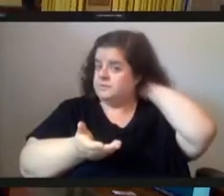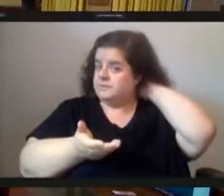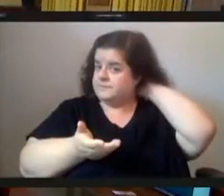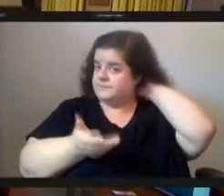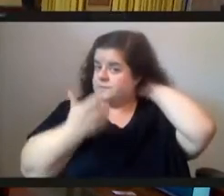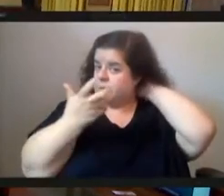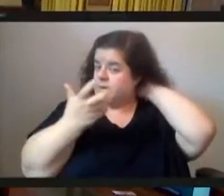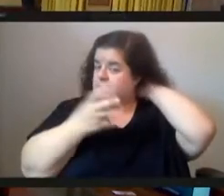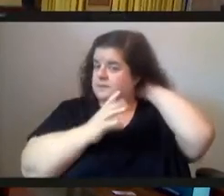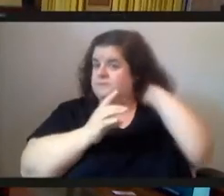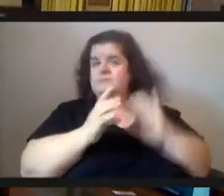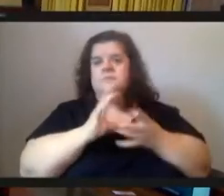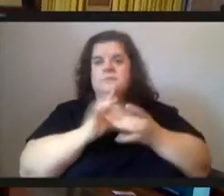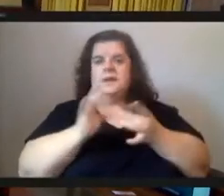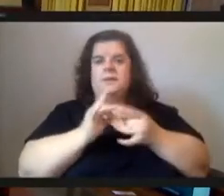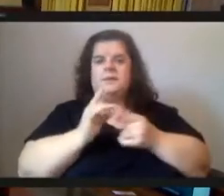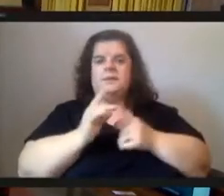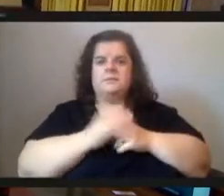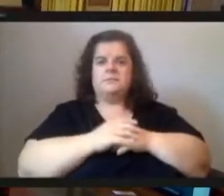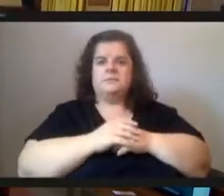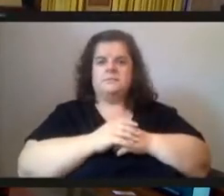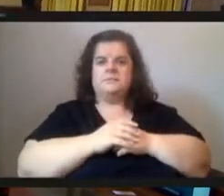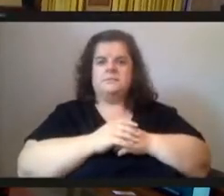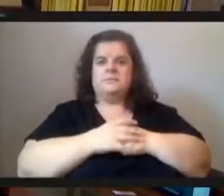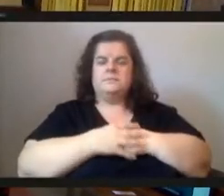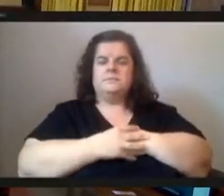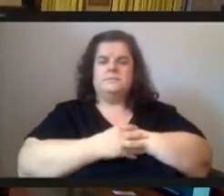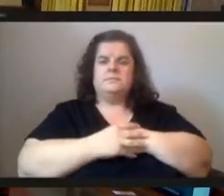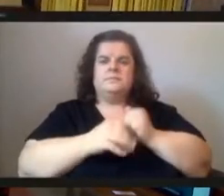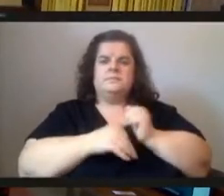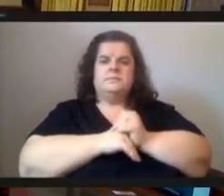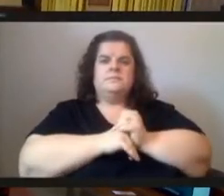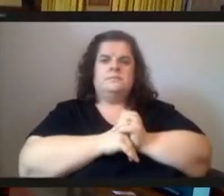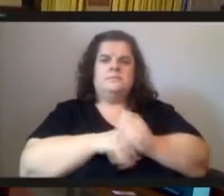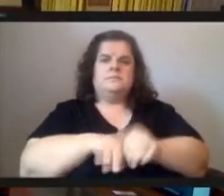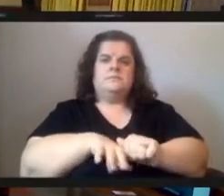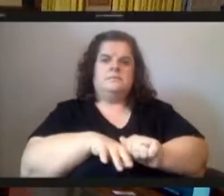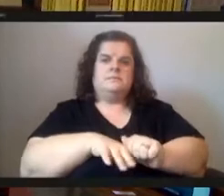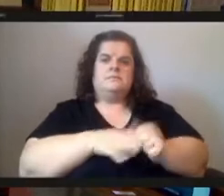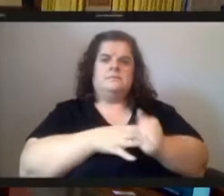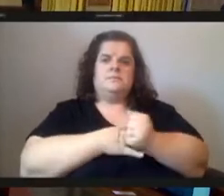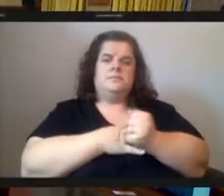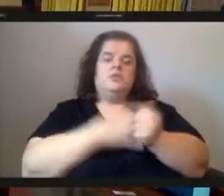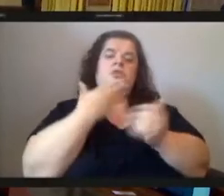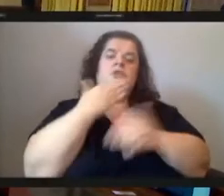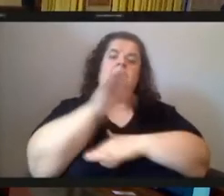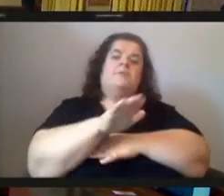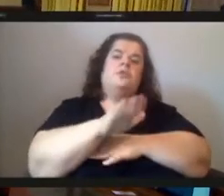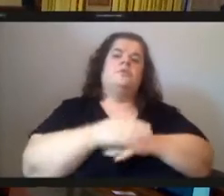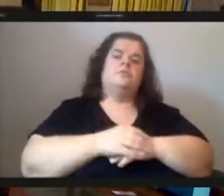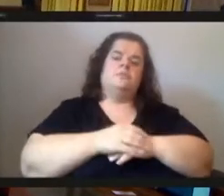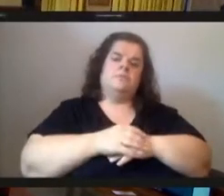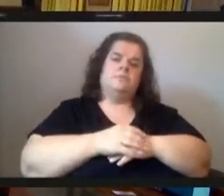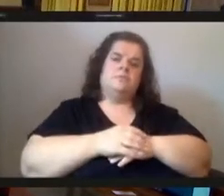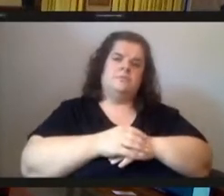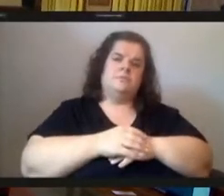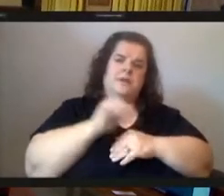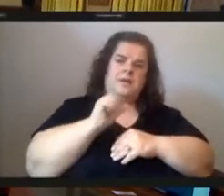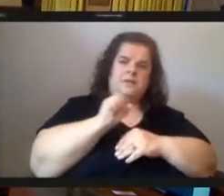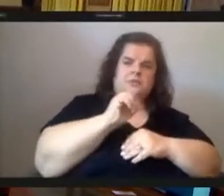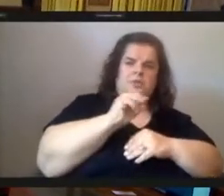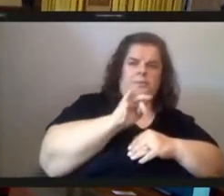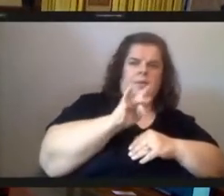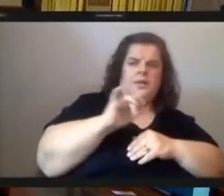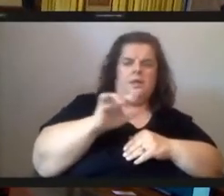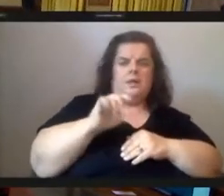good afternoon i'm soul mode a garfield